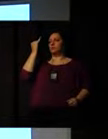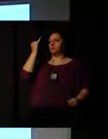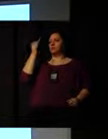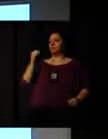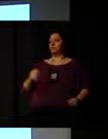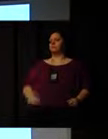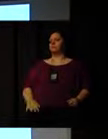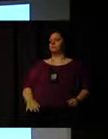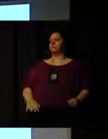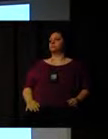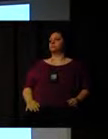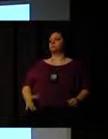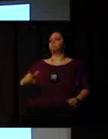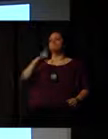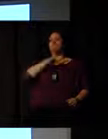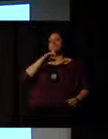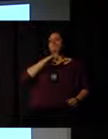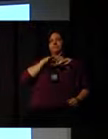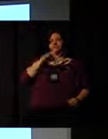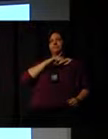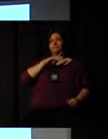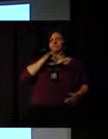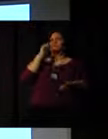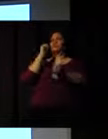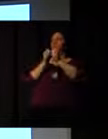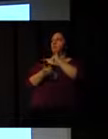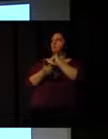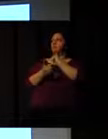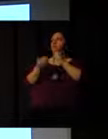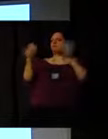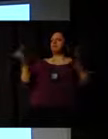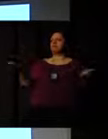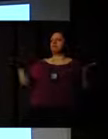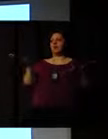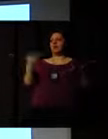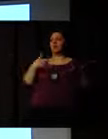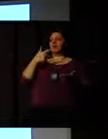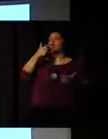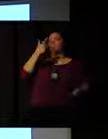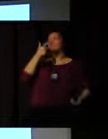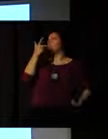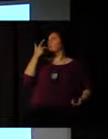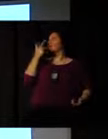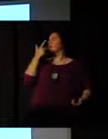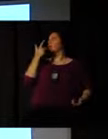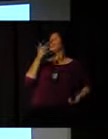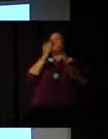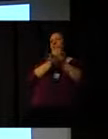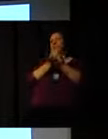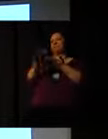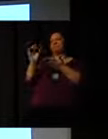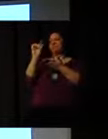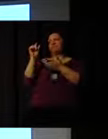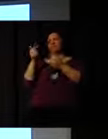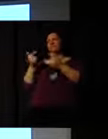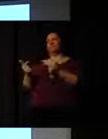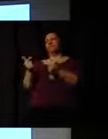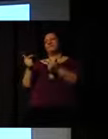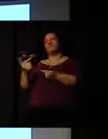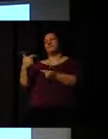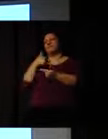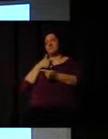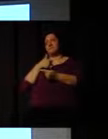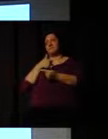And, now we come to the boring part. I'm a researcher. I have to be boring. Because, they pay me for being boring.